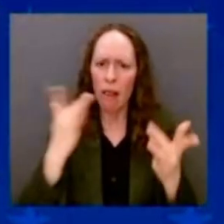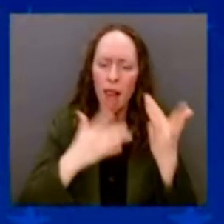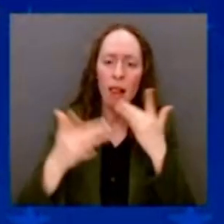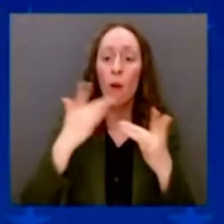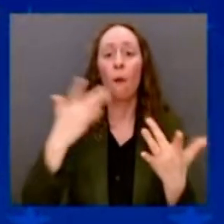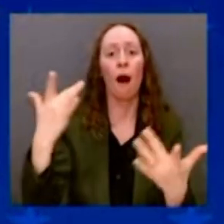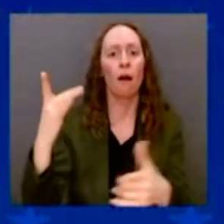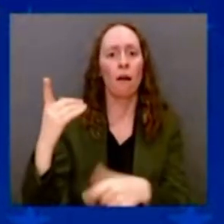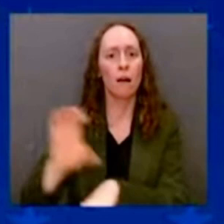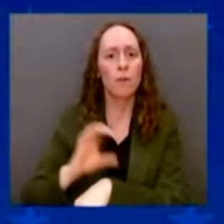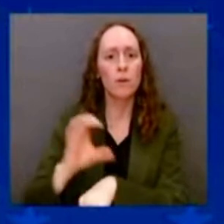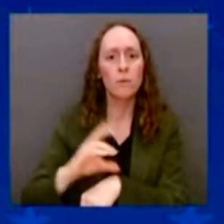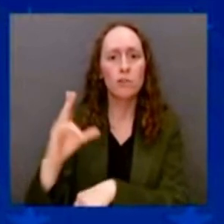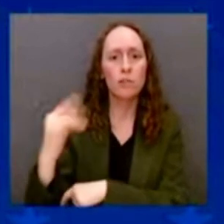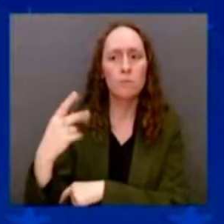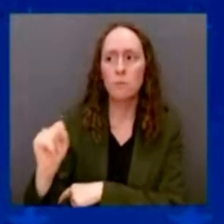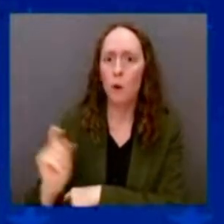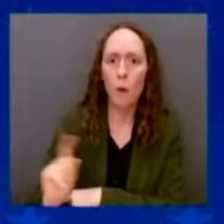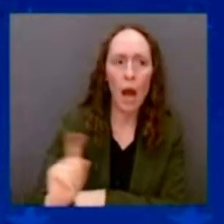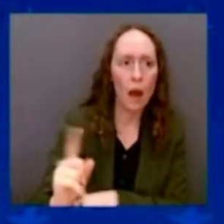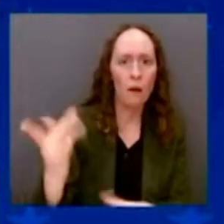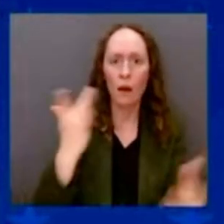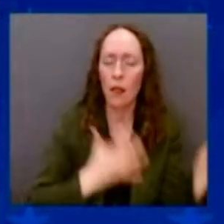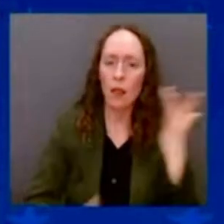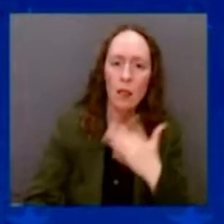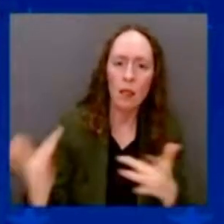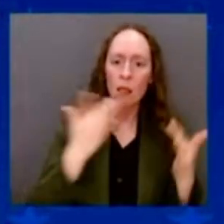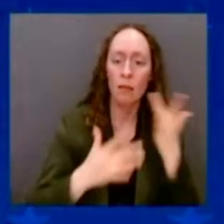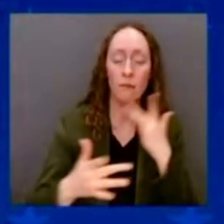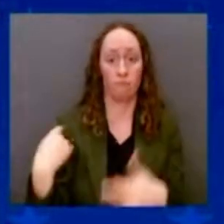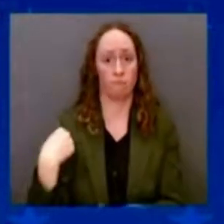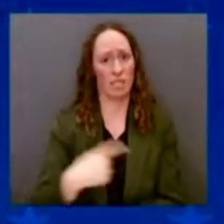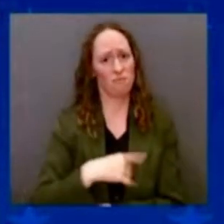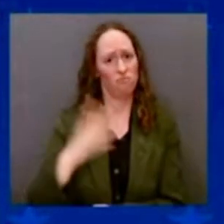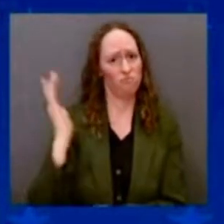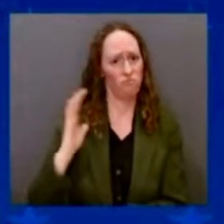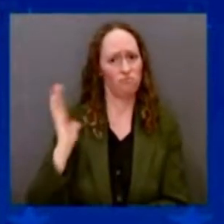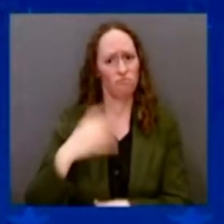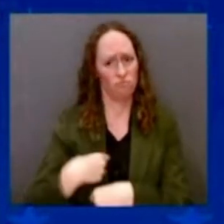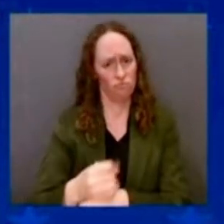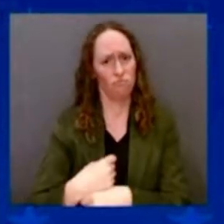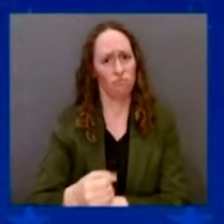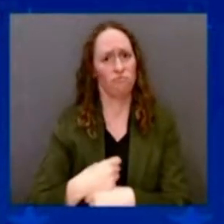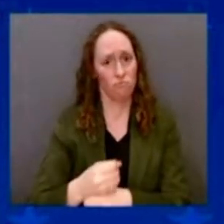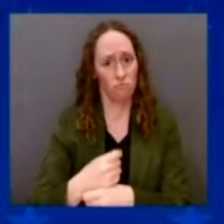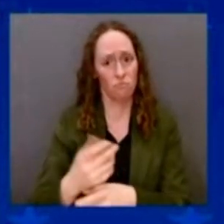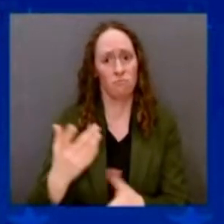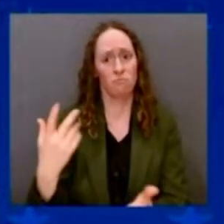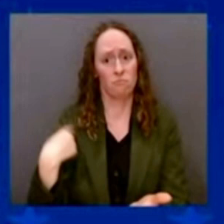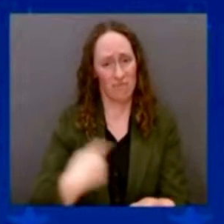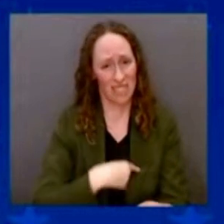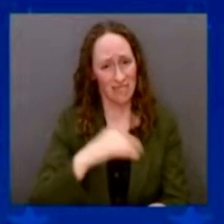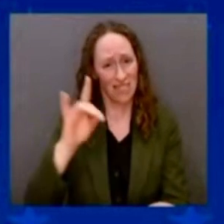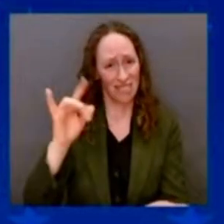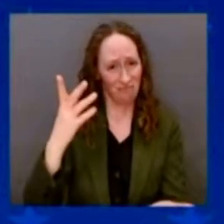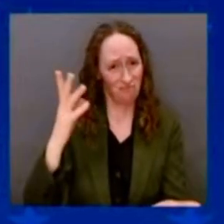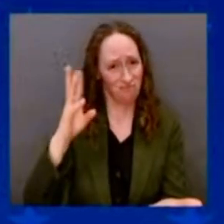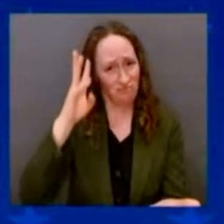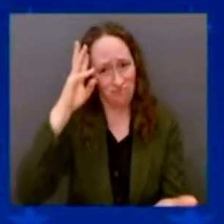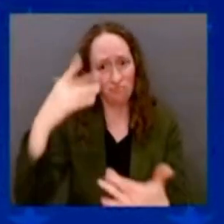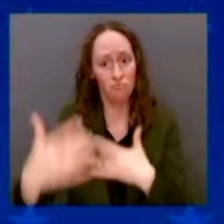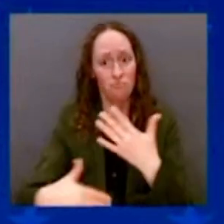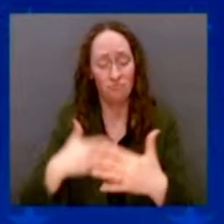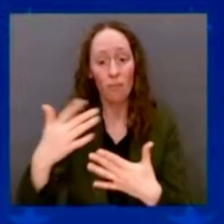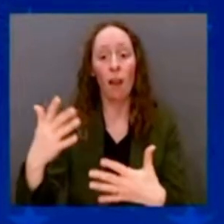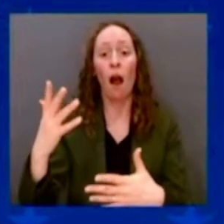miniaturized them. We made them better. And guess what? They went all overseas. In Southeast Asia, other